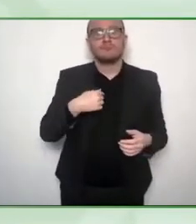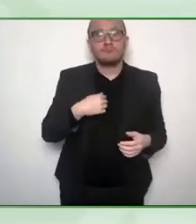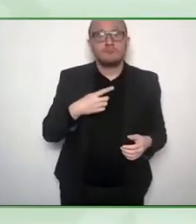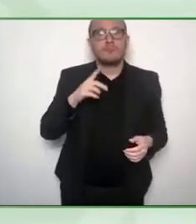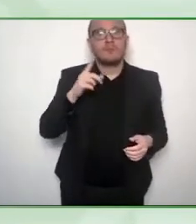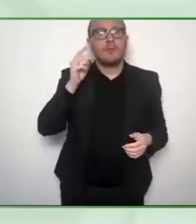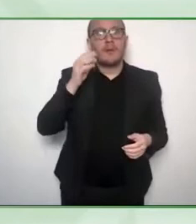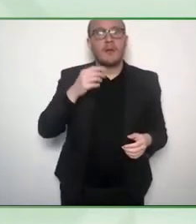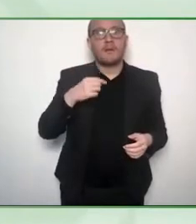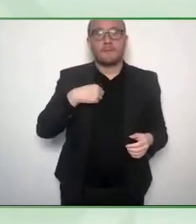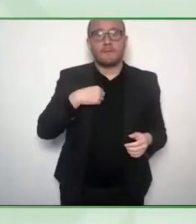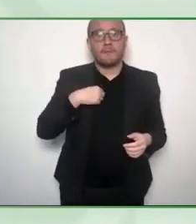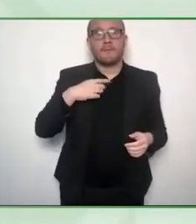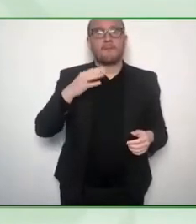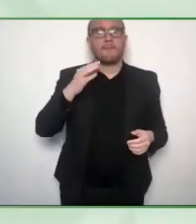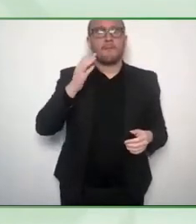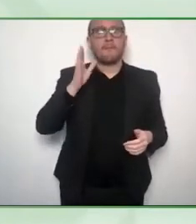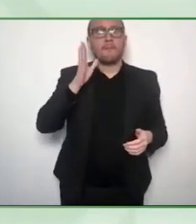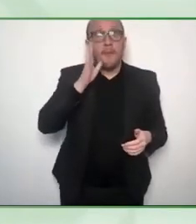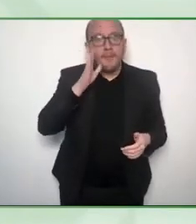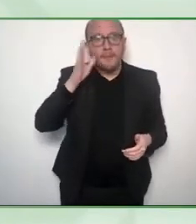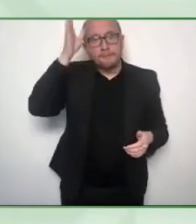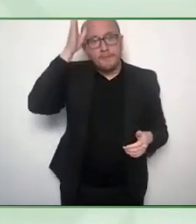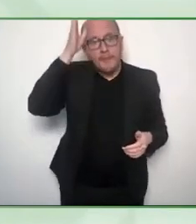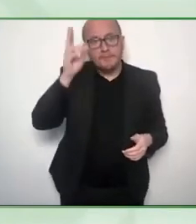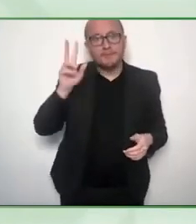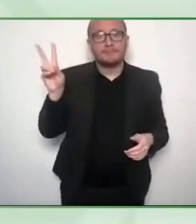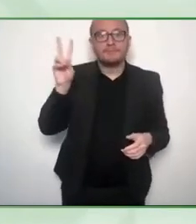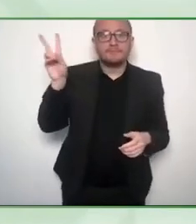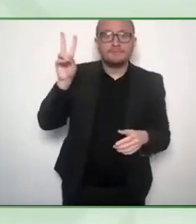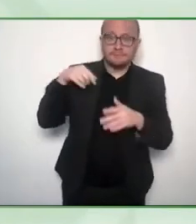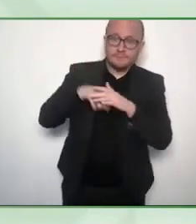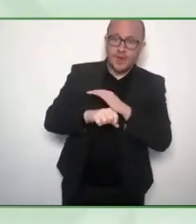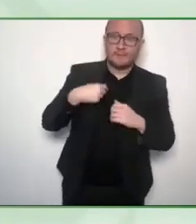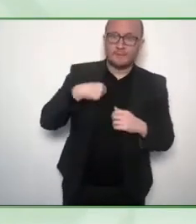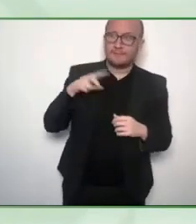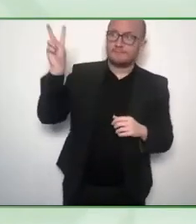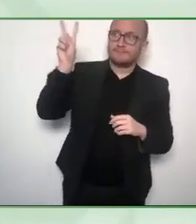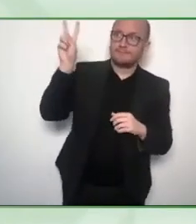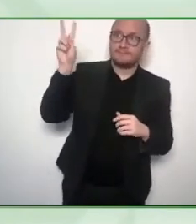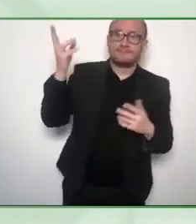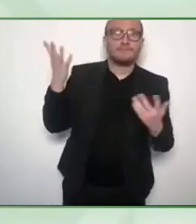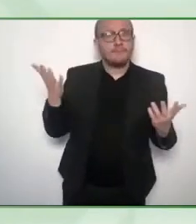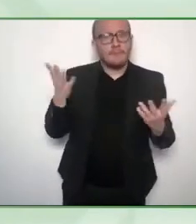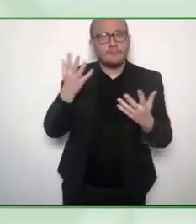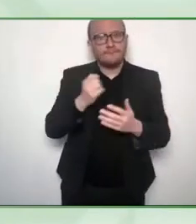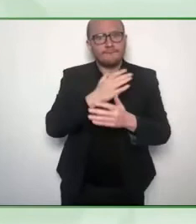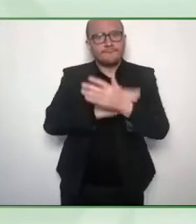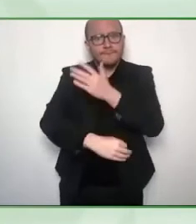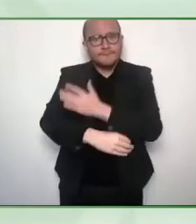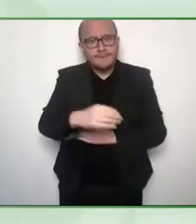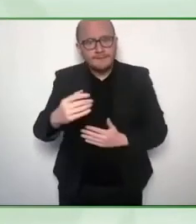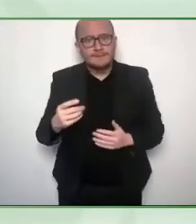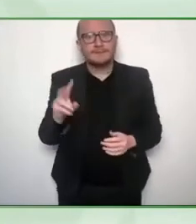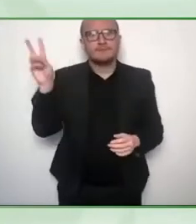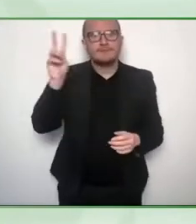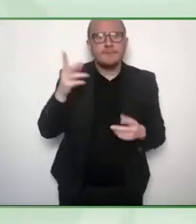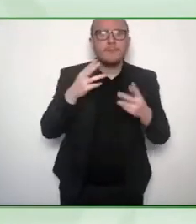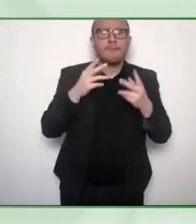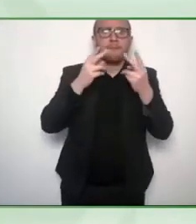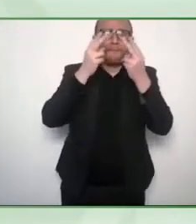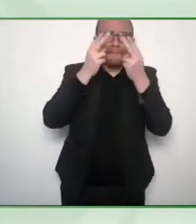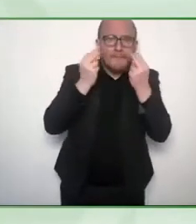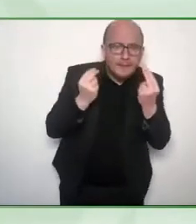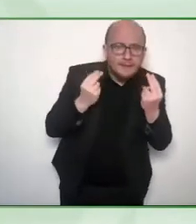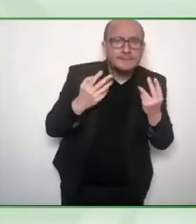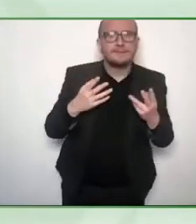mother is a teacher user. And perhaps all their life. So like they are in now 70s and 80s. They had never been on a holiday before.